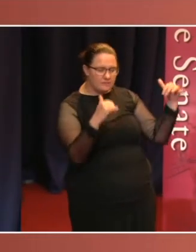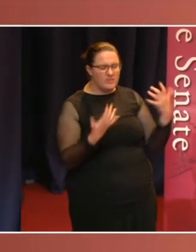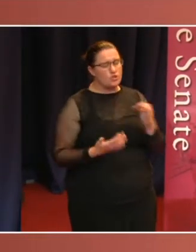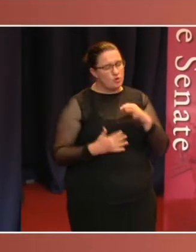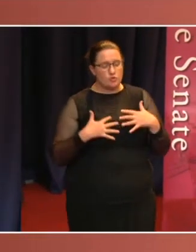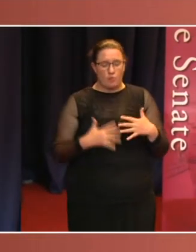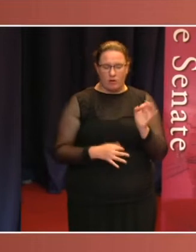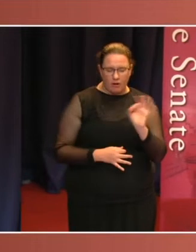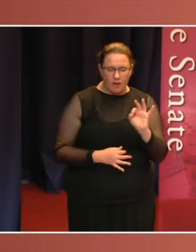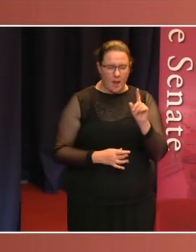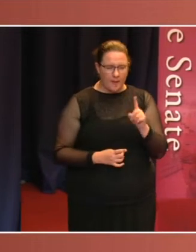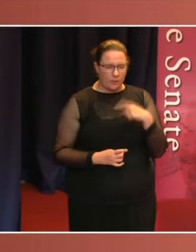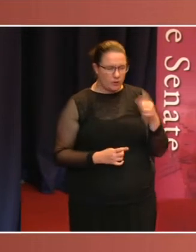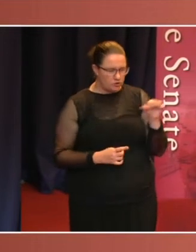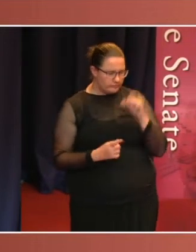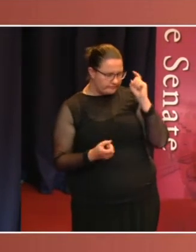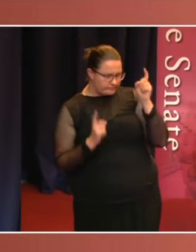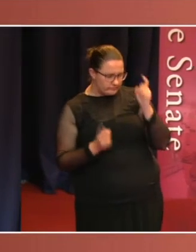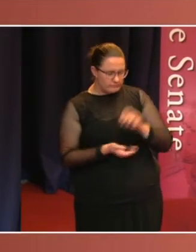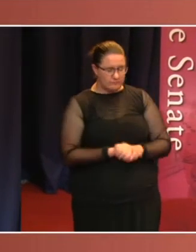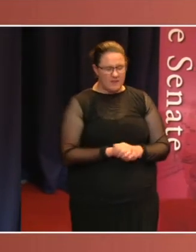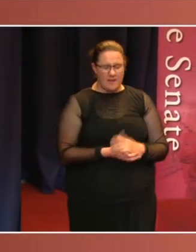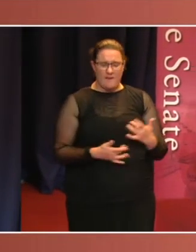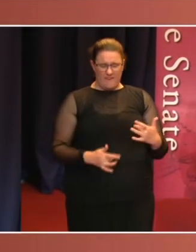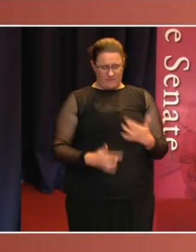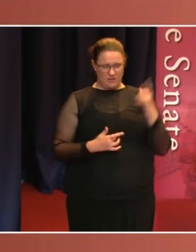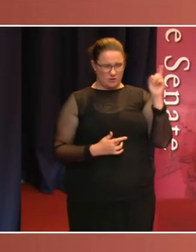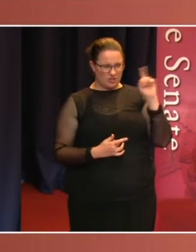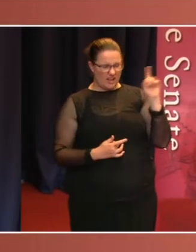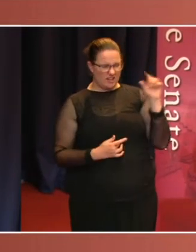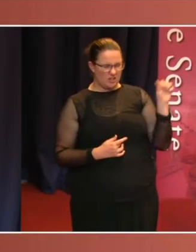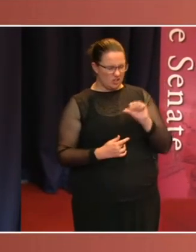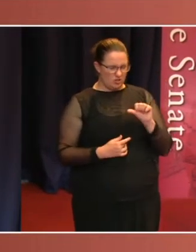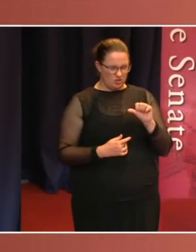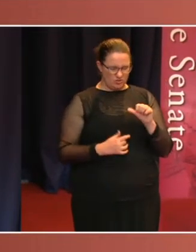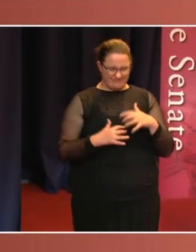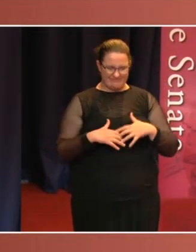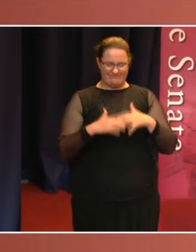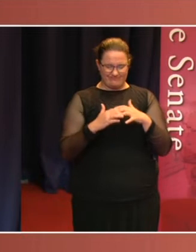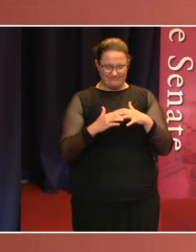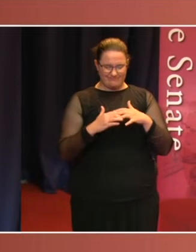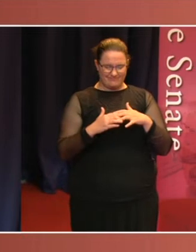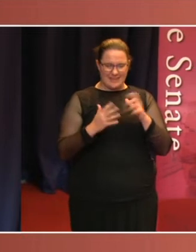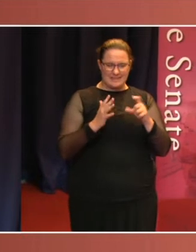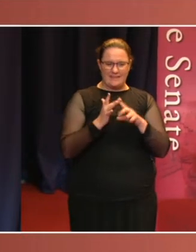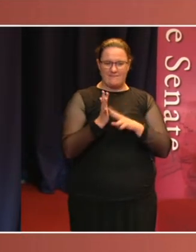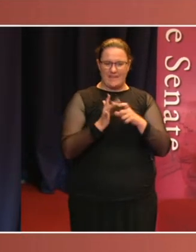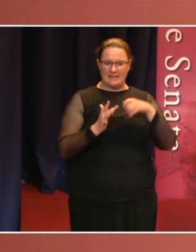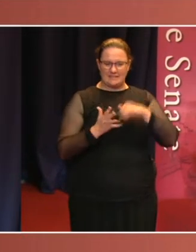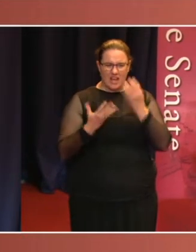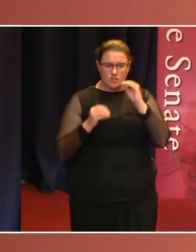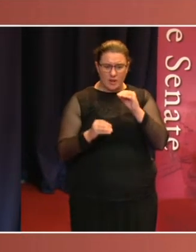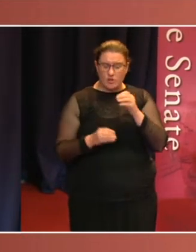It is a powerful argument for civics education, of course, but not just for school students, but in the form of